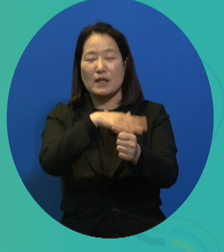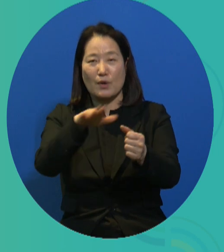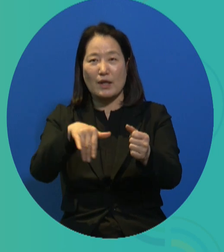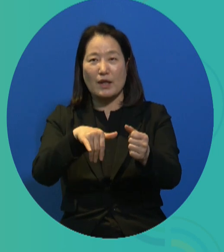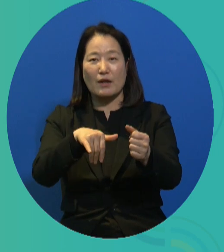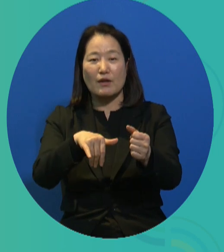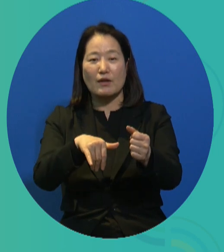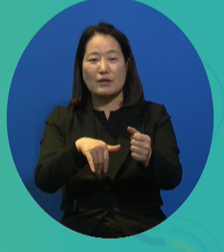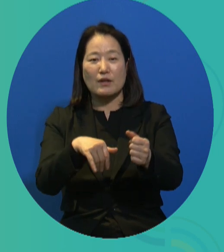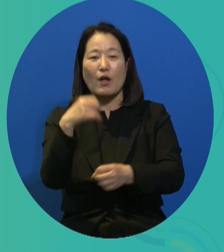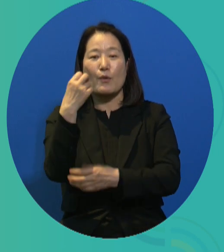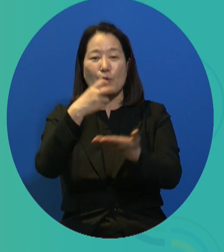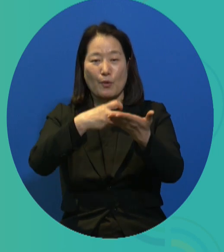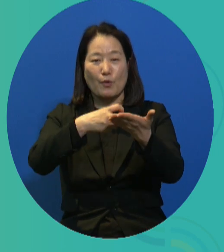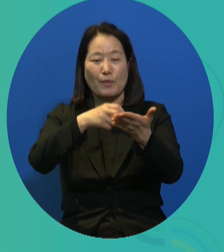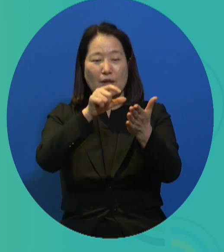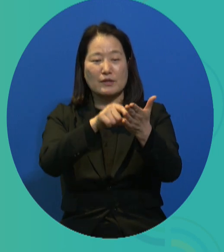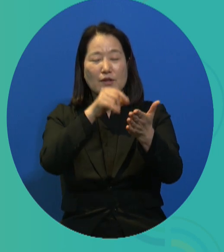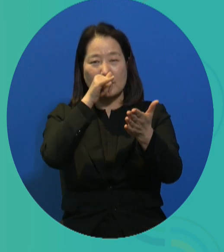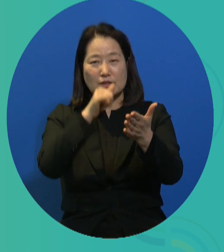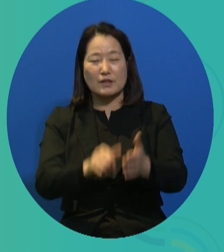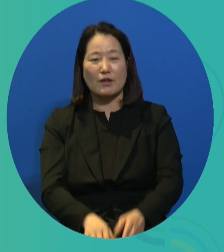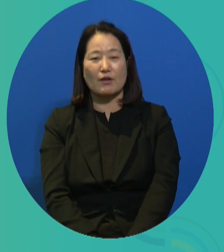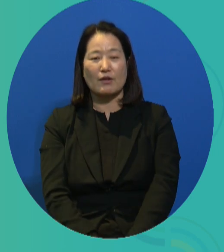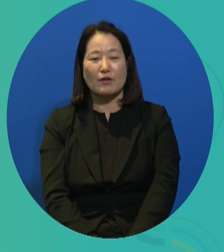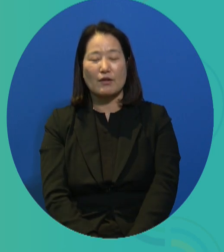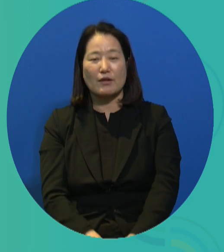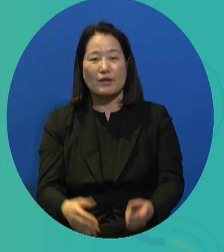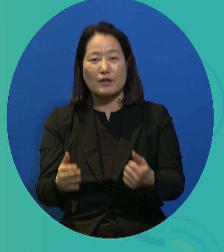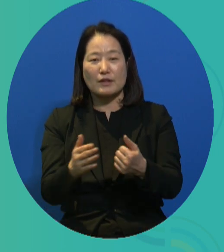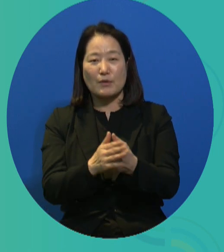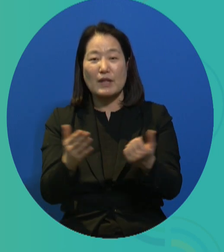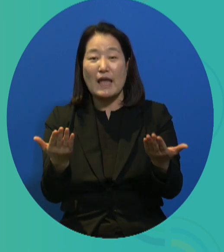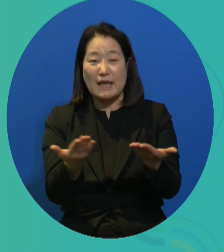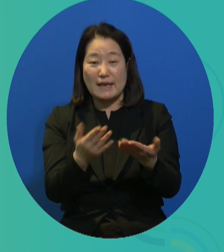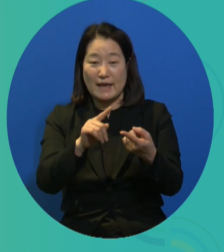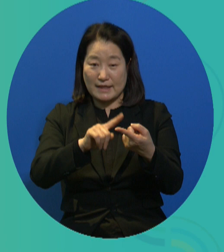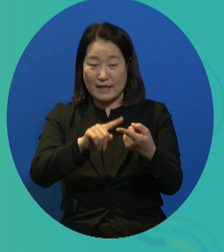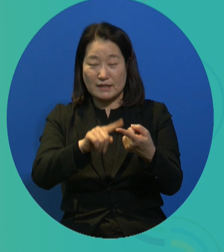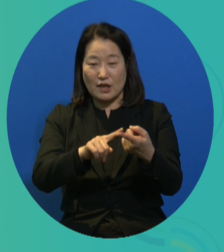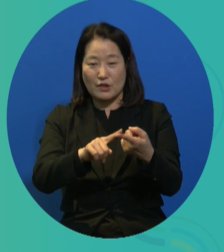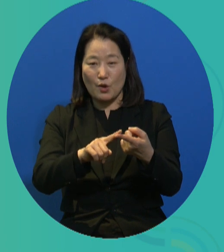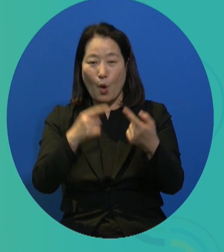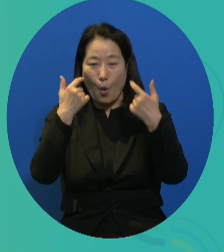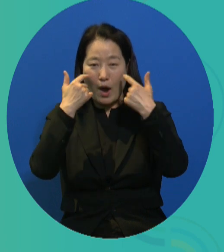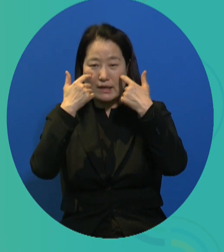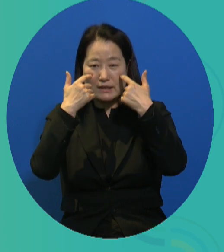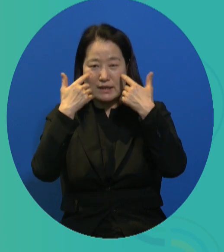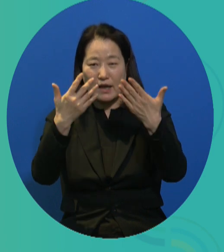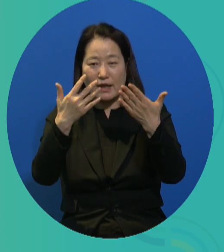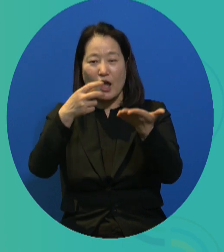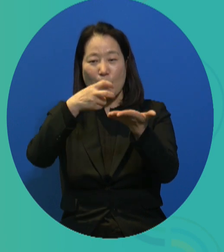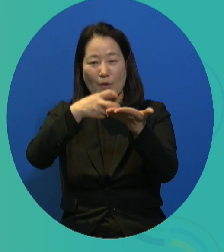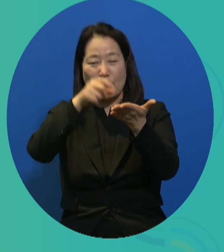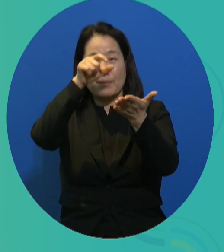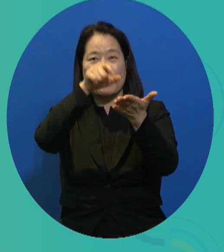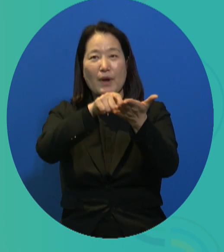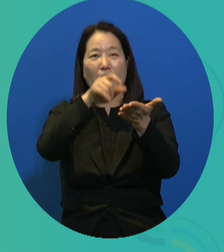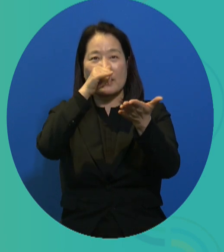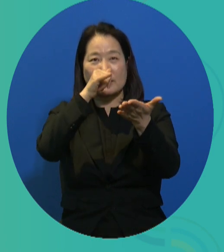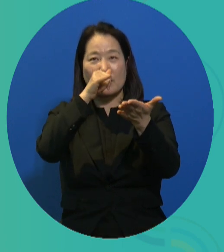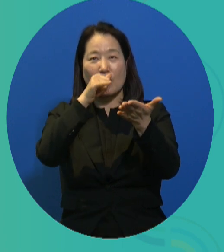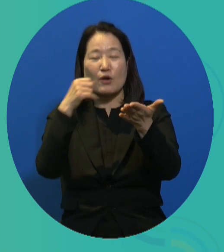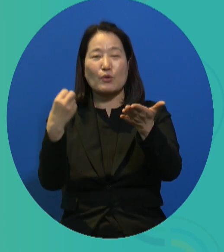for work. So again, this is included in the Korean constitution. Again, there are these arguments made by the